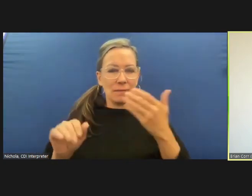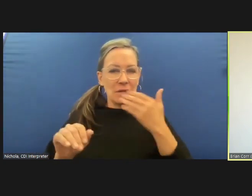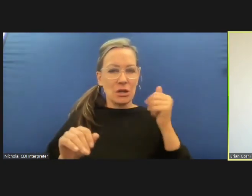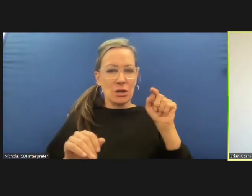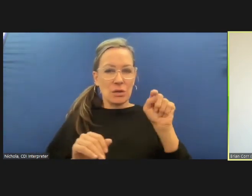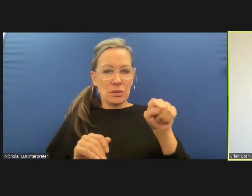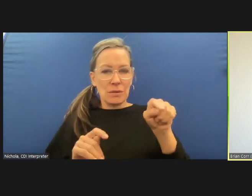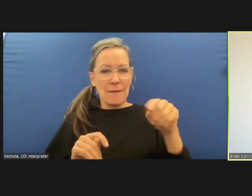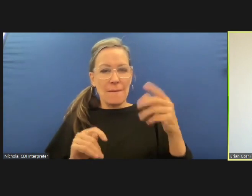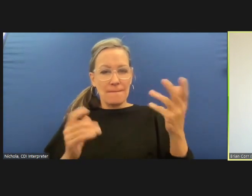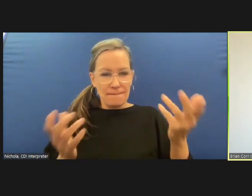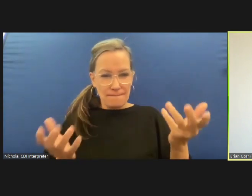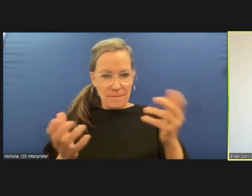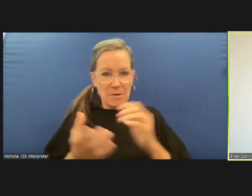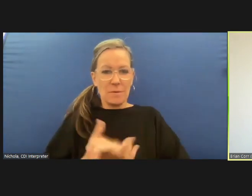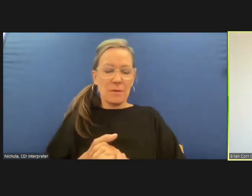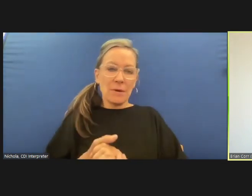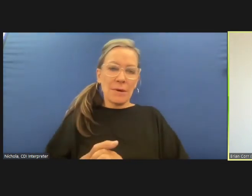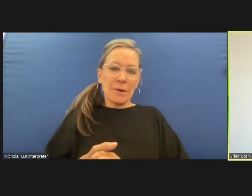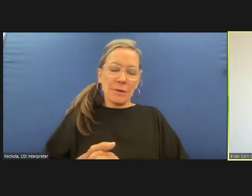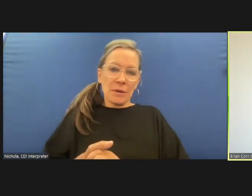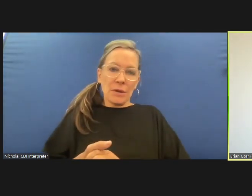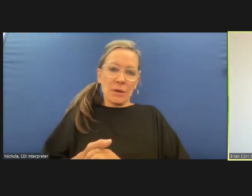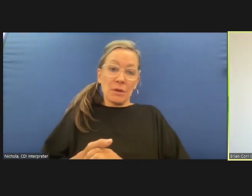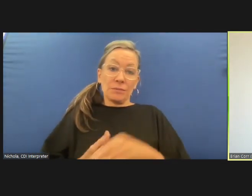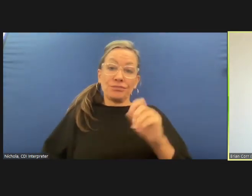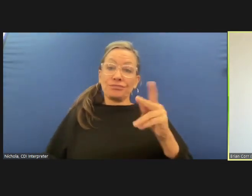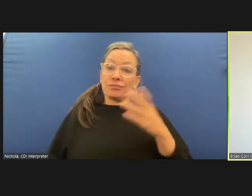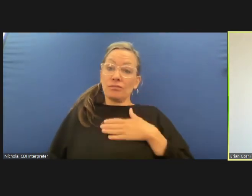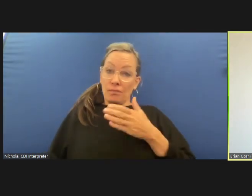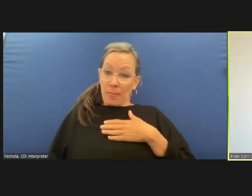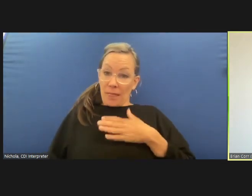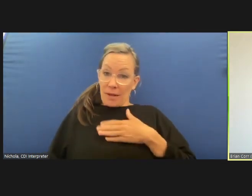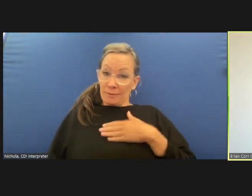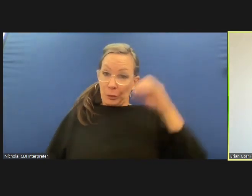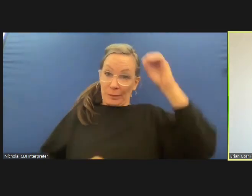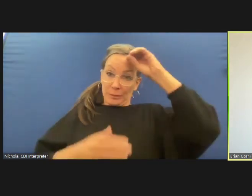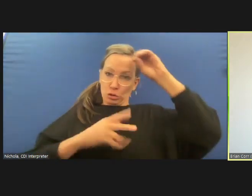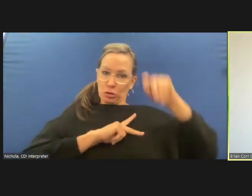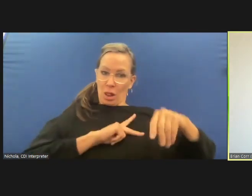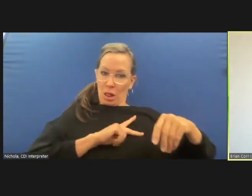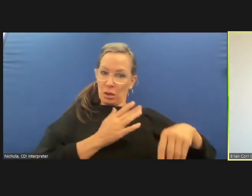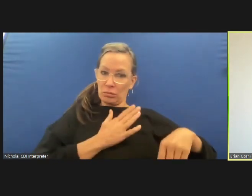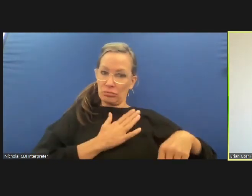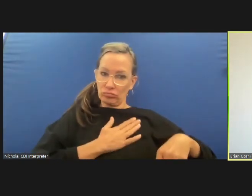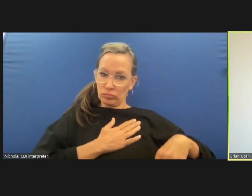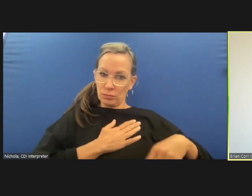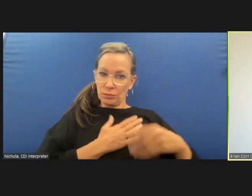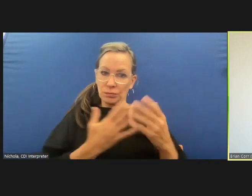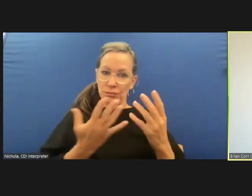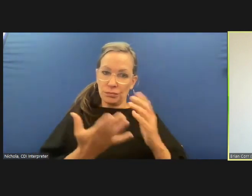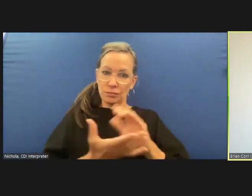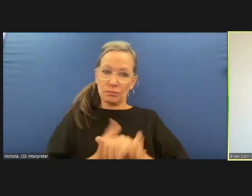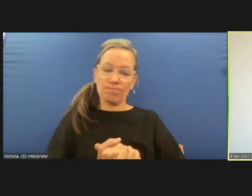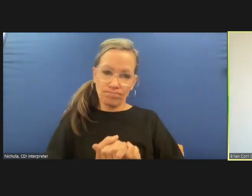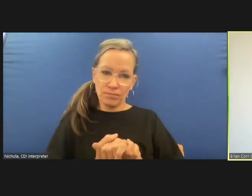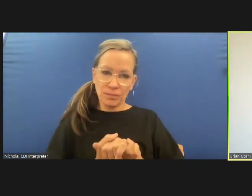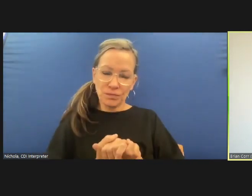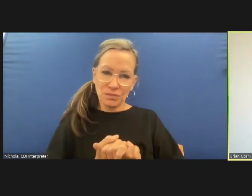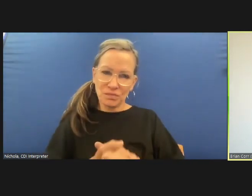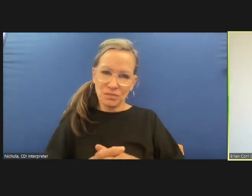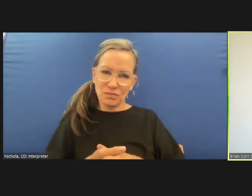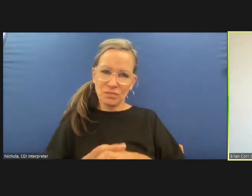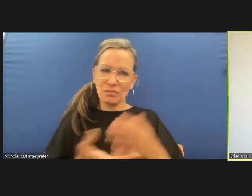it can be very valuable you have a number of people on the board so you certainly don't want a majority of people all coming out of law